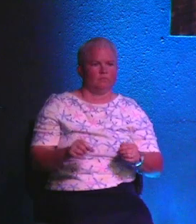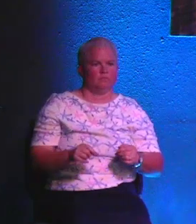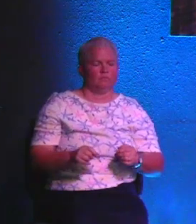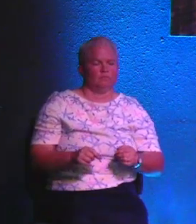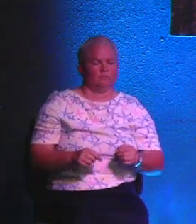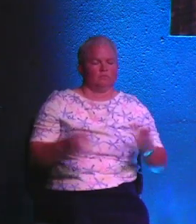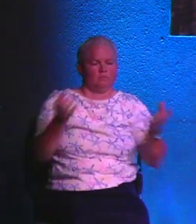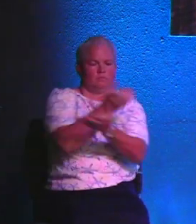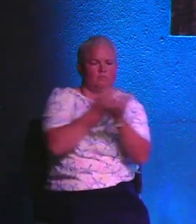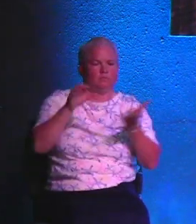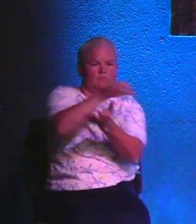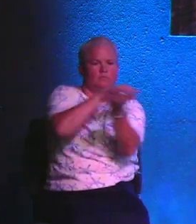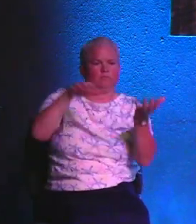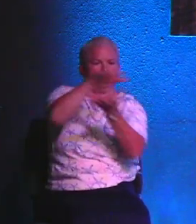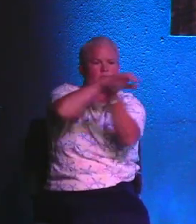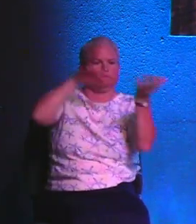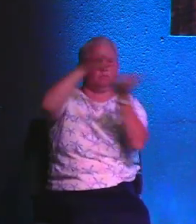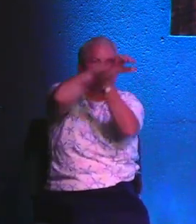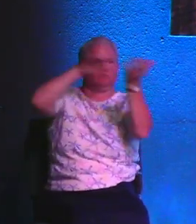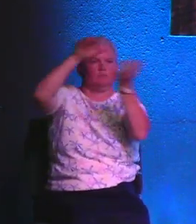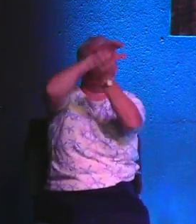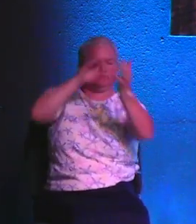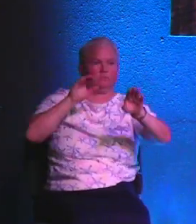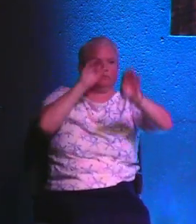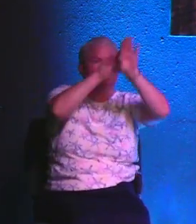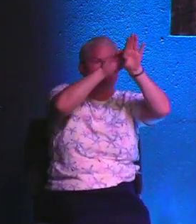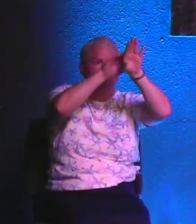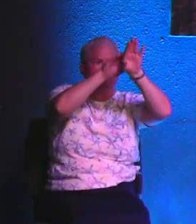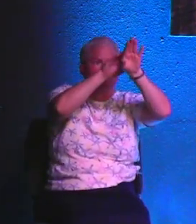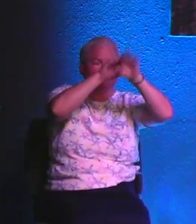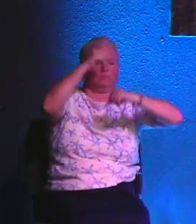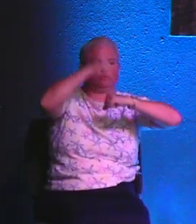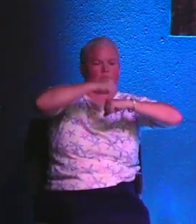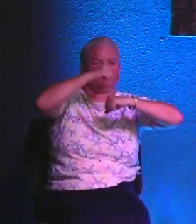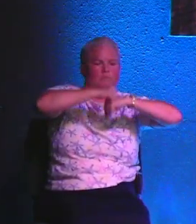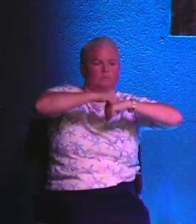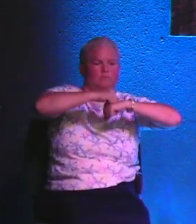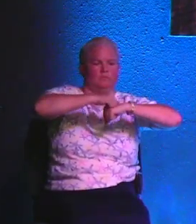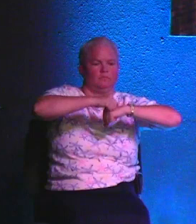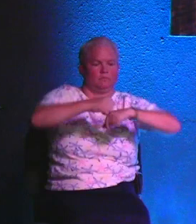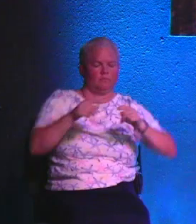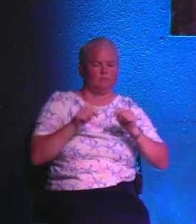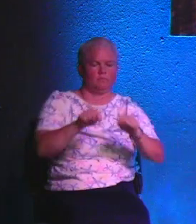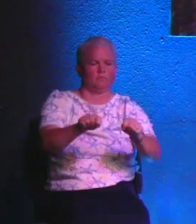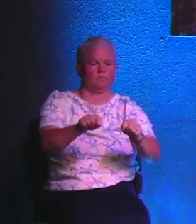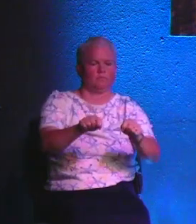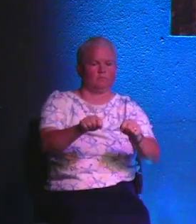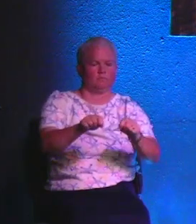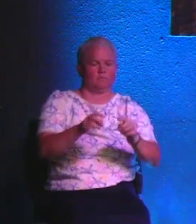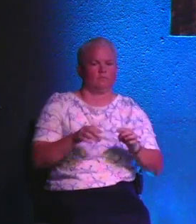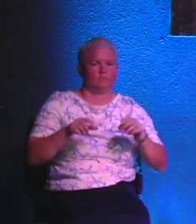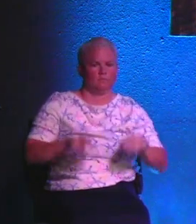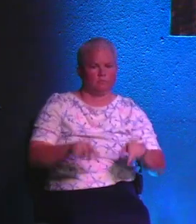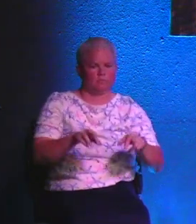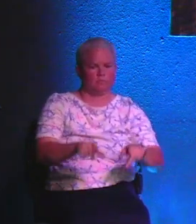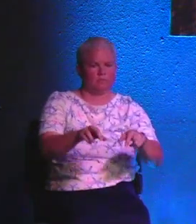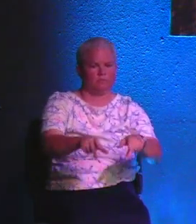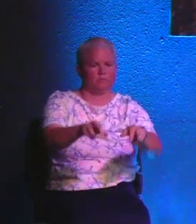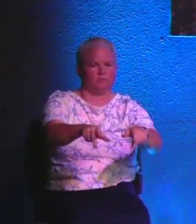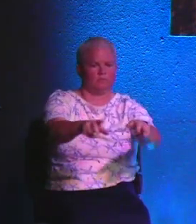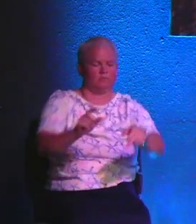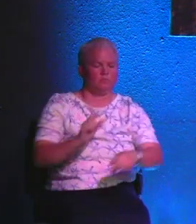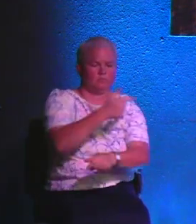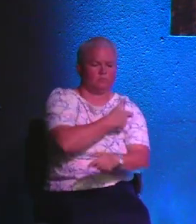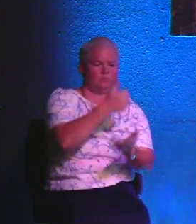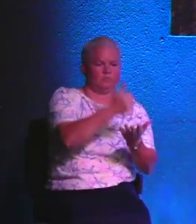That the storms can get raging, the mountains can get rocky, the trail can get hard. But Jesus, you are walking with each